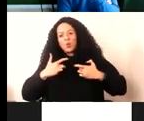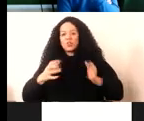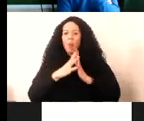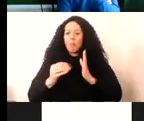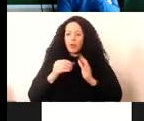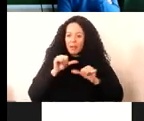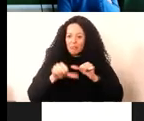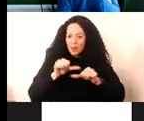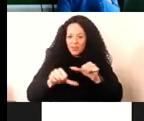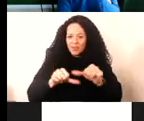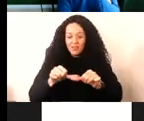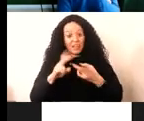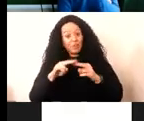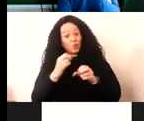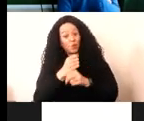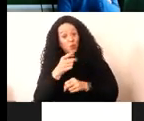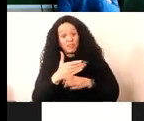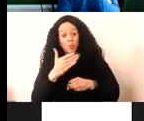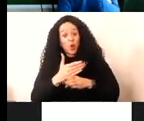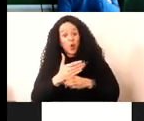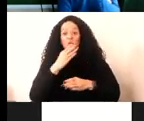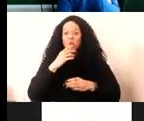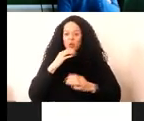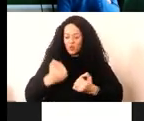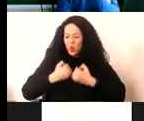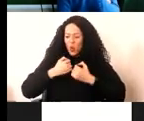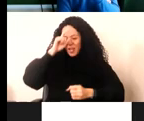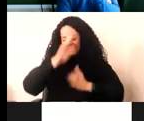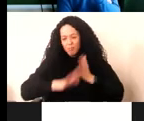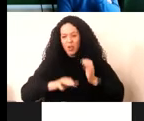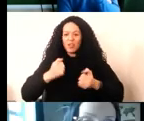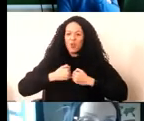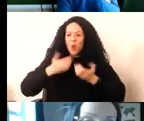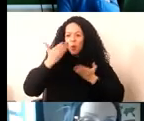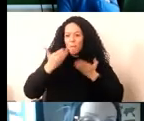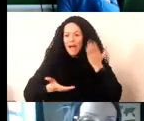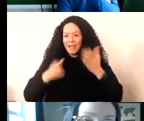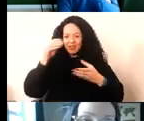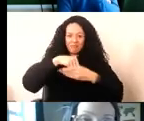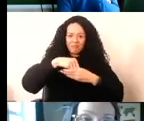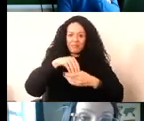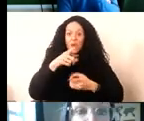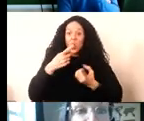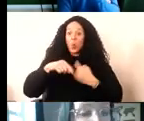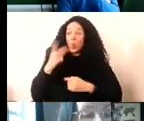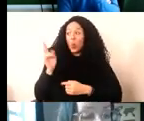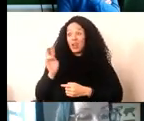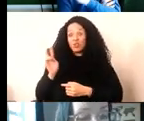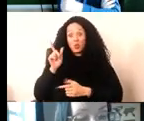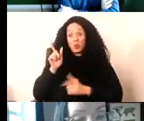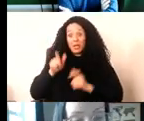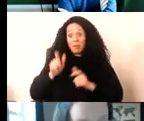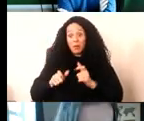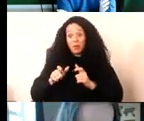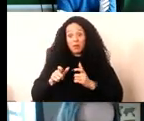Inevitability that doing this kind of work, you bring in your own experiences and biases. And as a two person team, we're aware that even with the